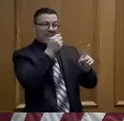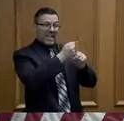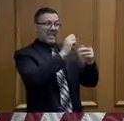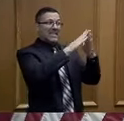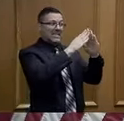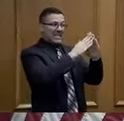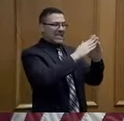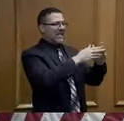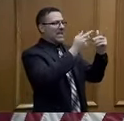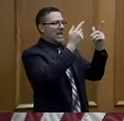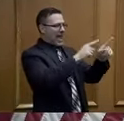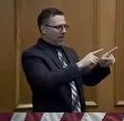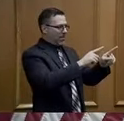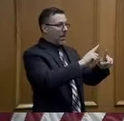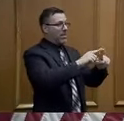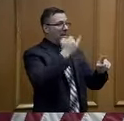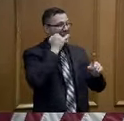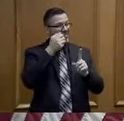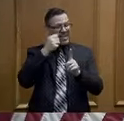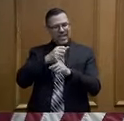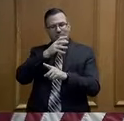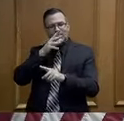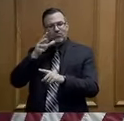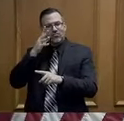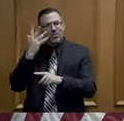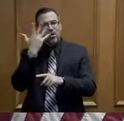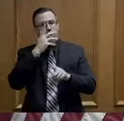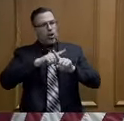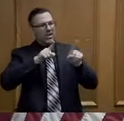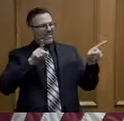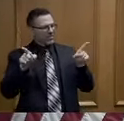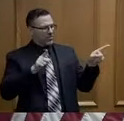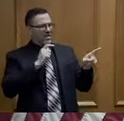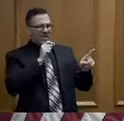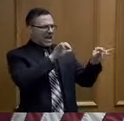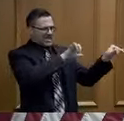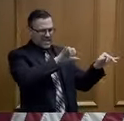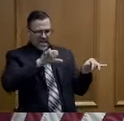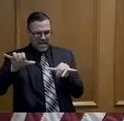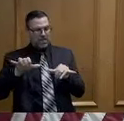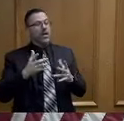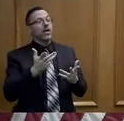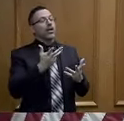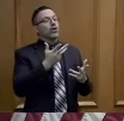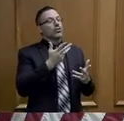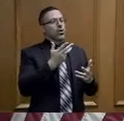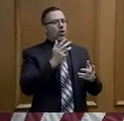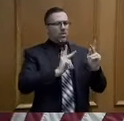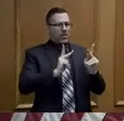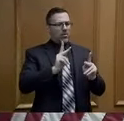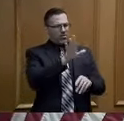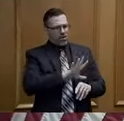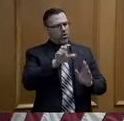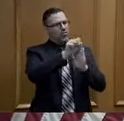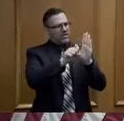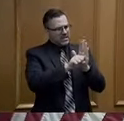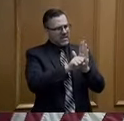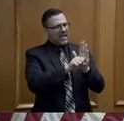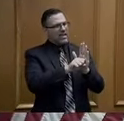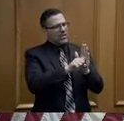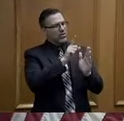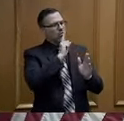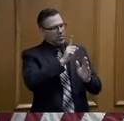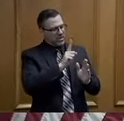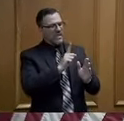other areas. It's not a one-size-fits-all solution. And that's why leaders across this state are working together to make sure that our concerted